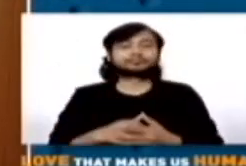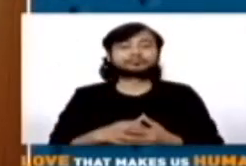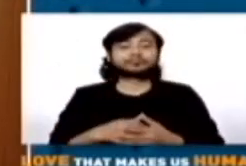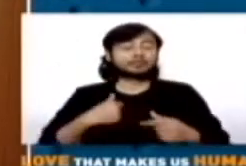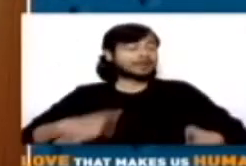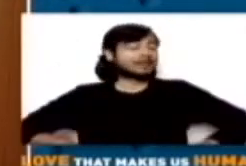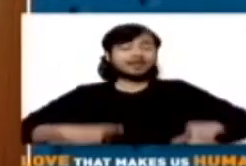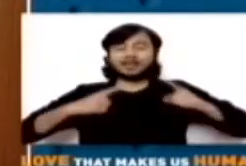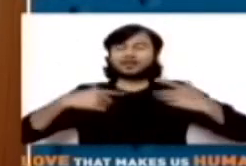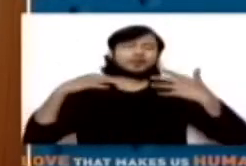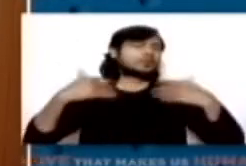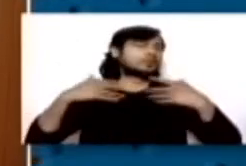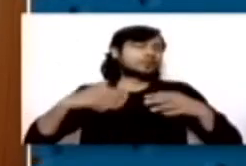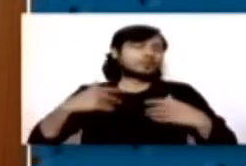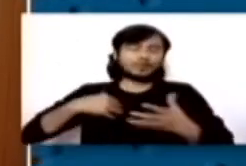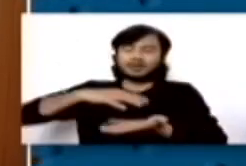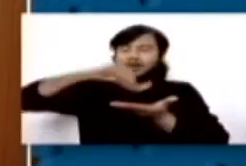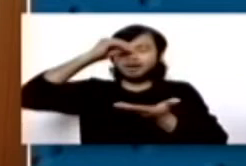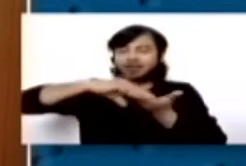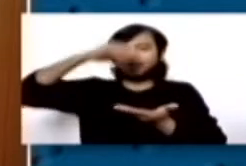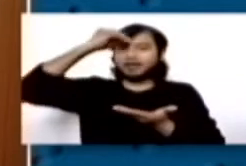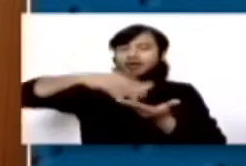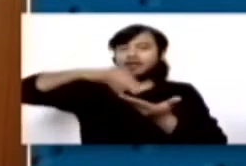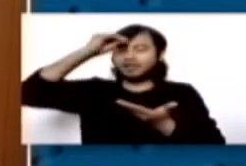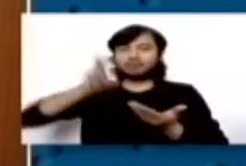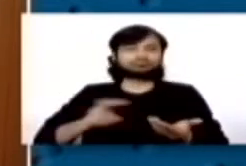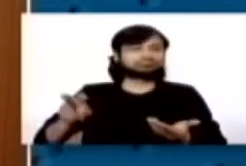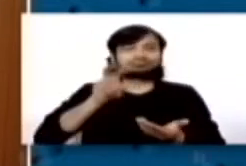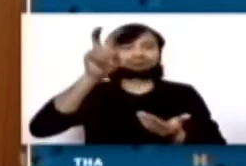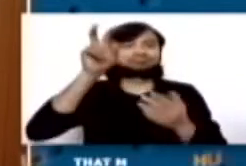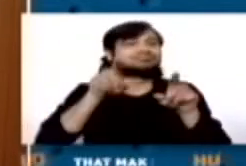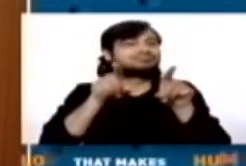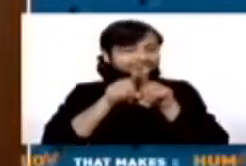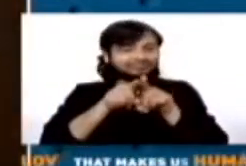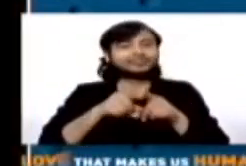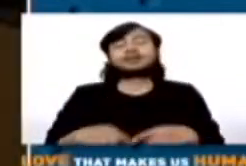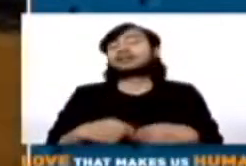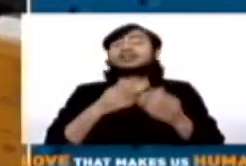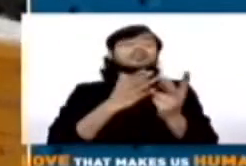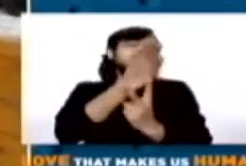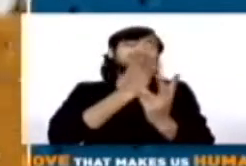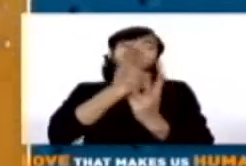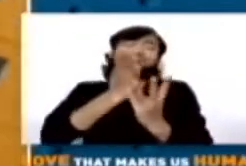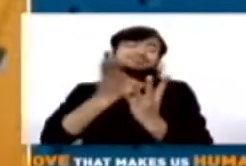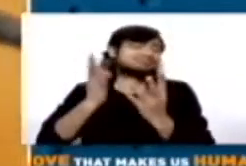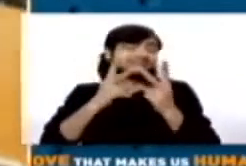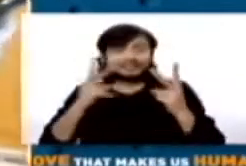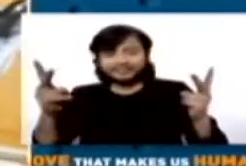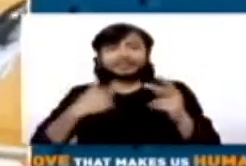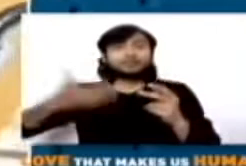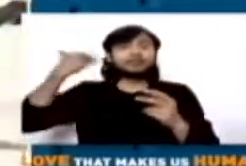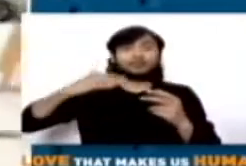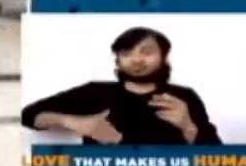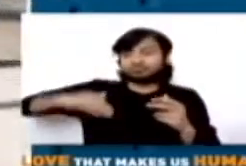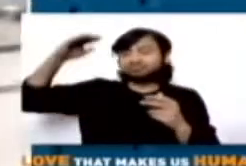Life has been a big journey for me. In all the frontiers, when